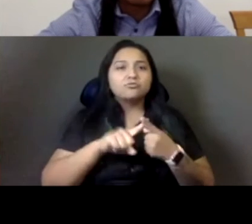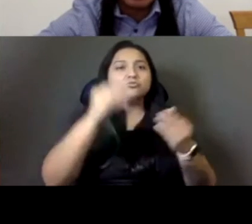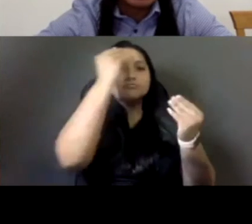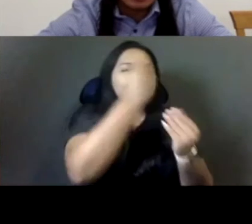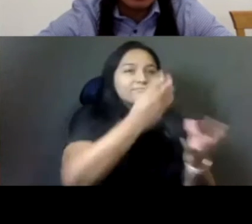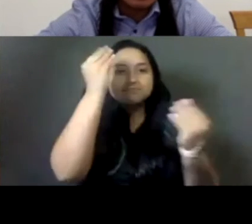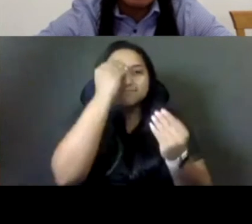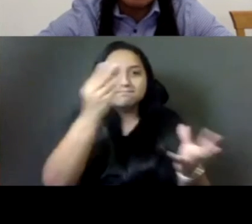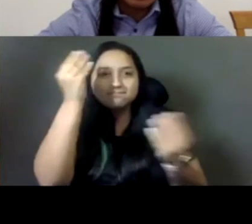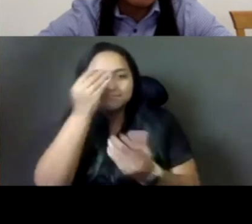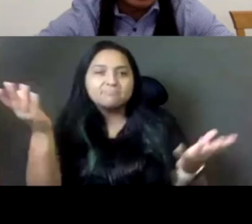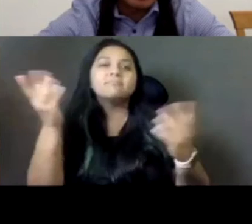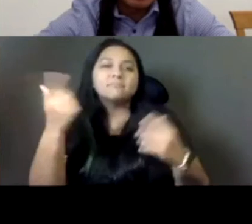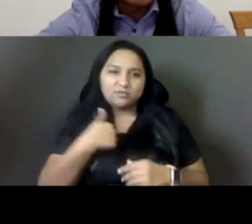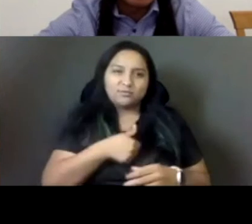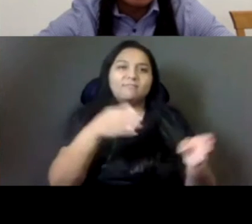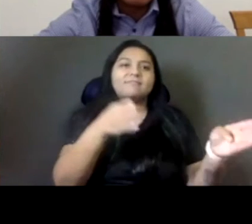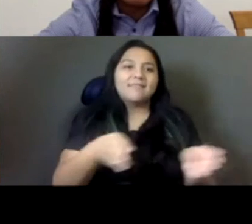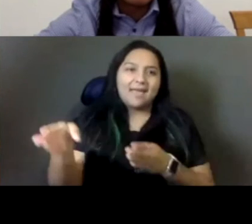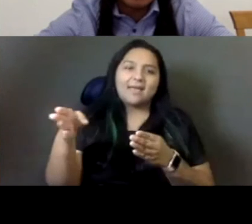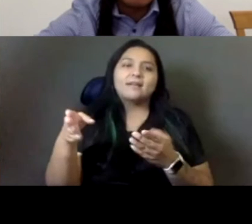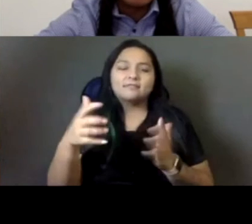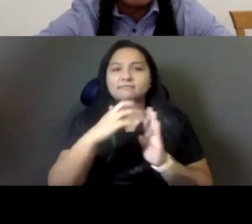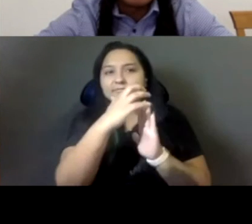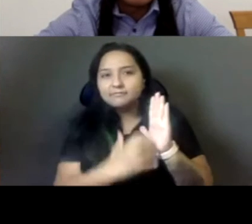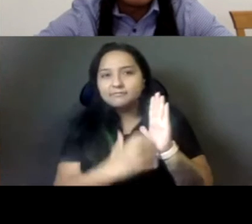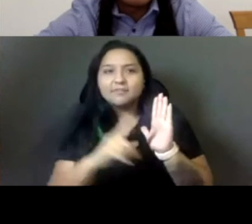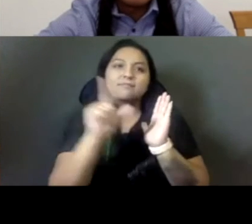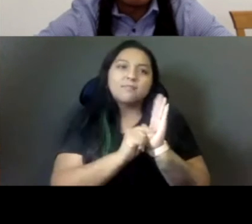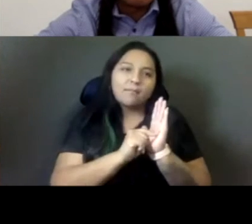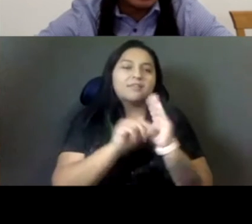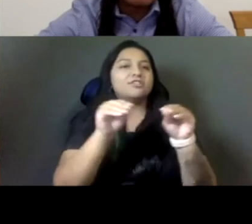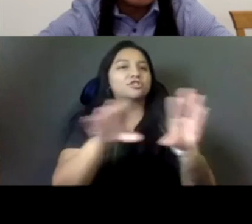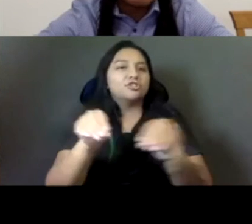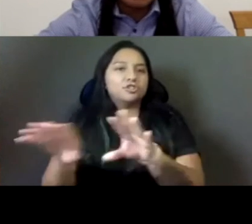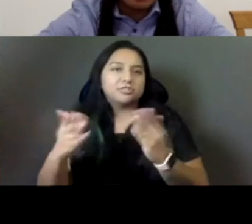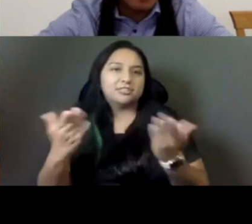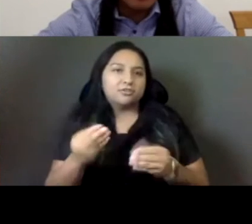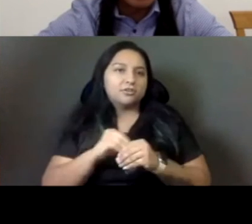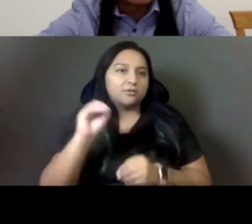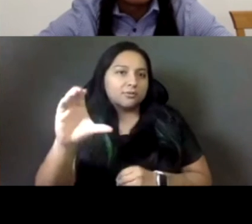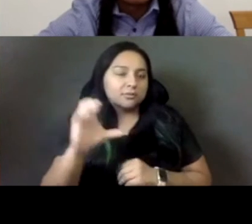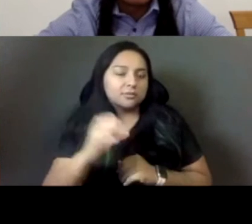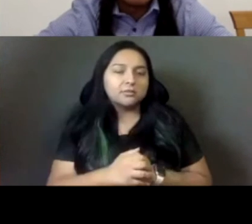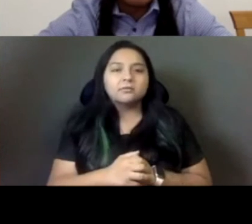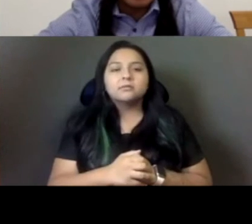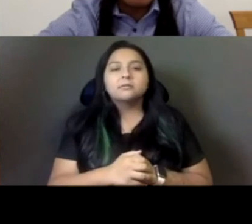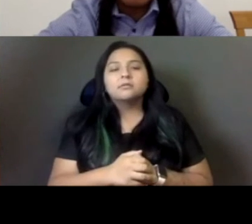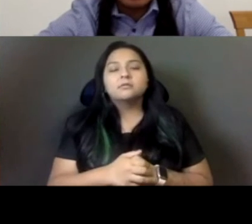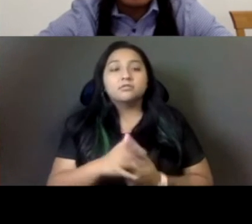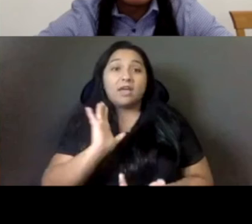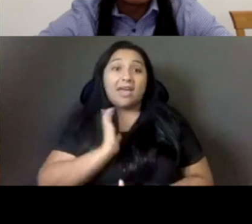like op-eds, like, uh, that we're going to be publishing, like here in Orange County, uh, being written like by our members, um,